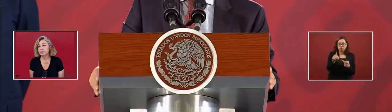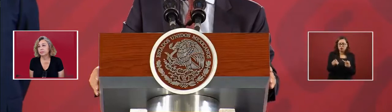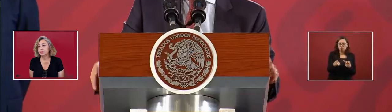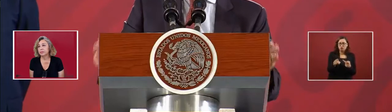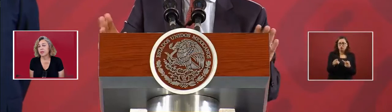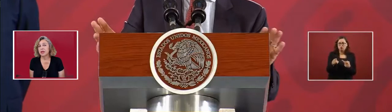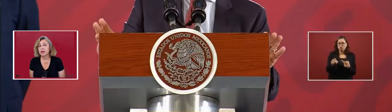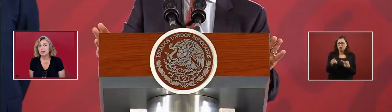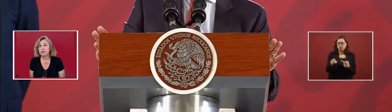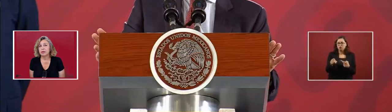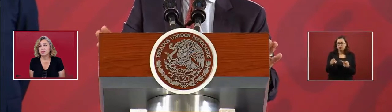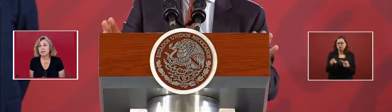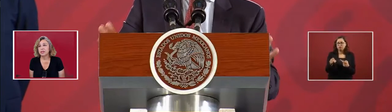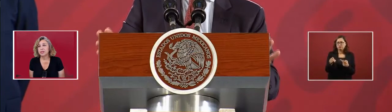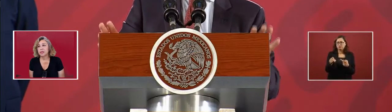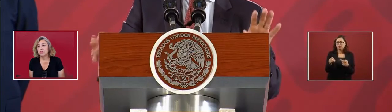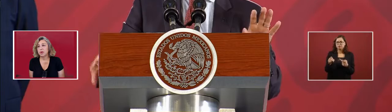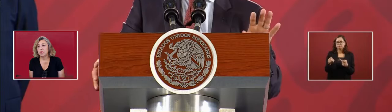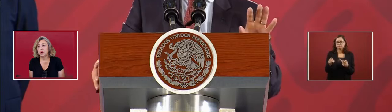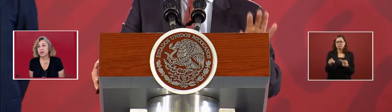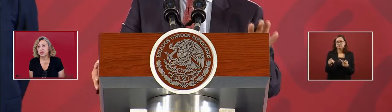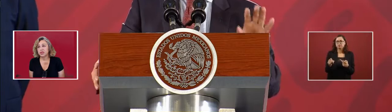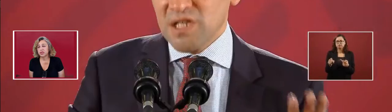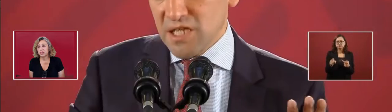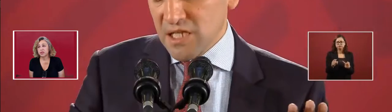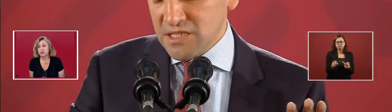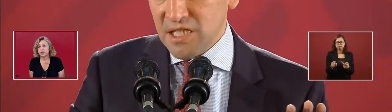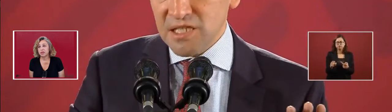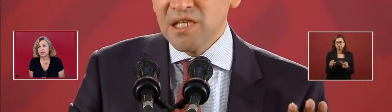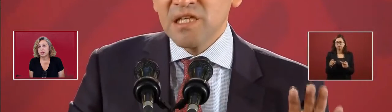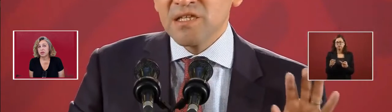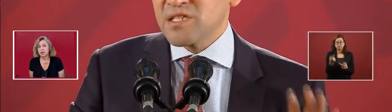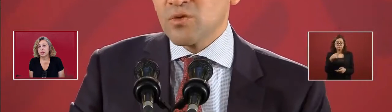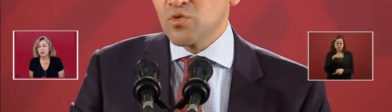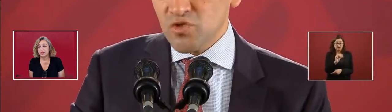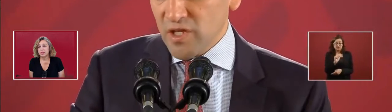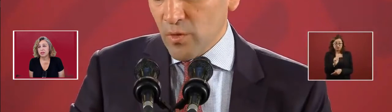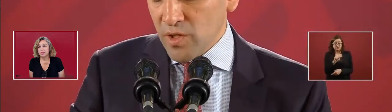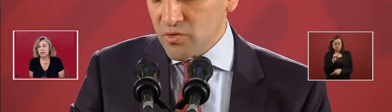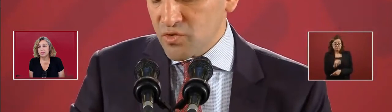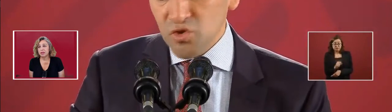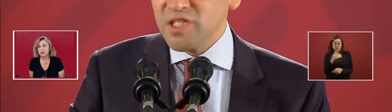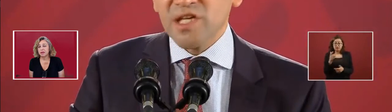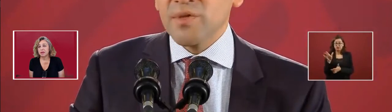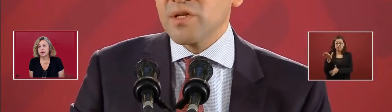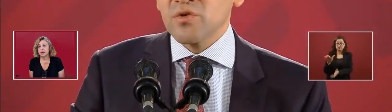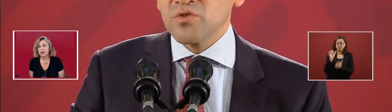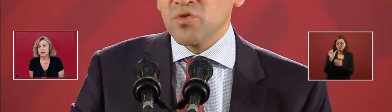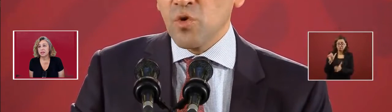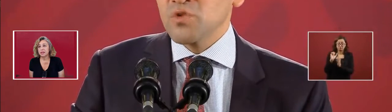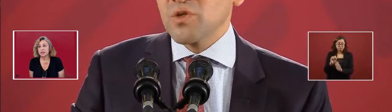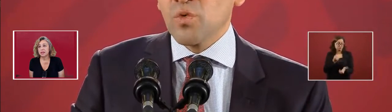The reason that we want to assure has